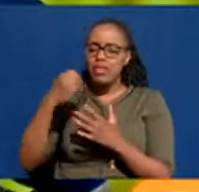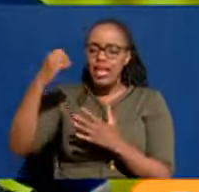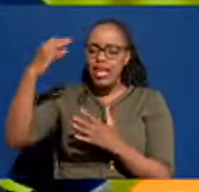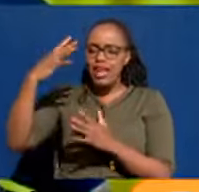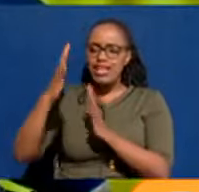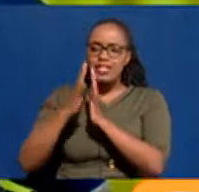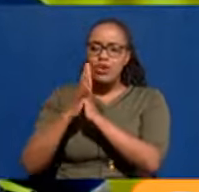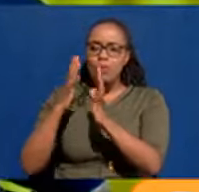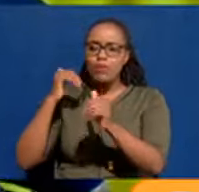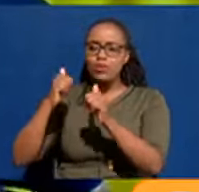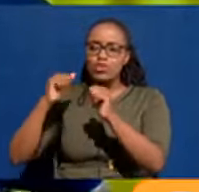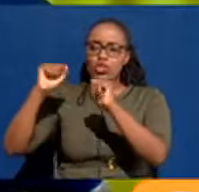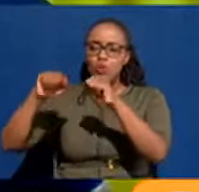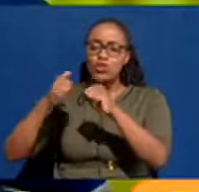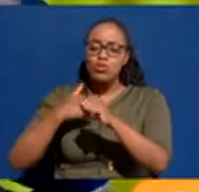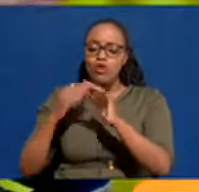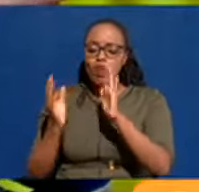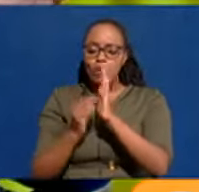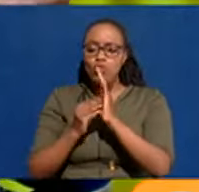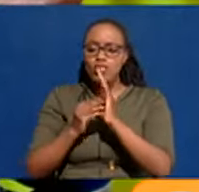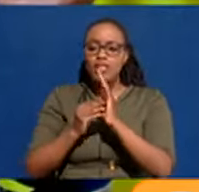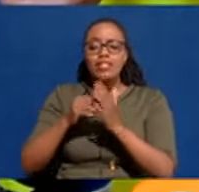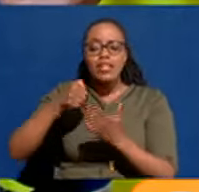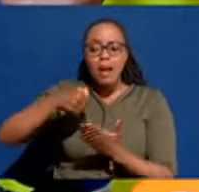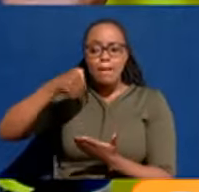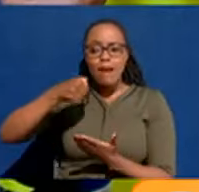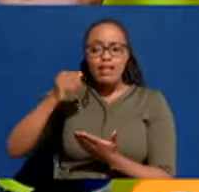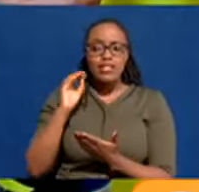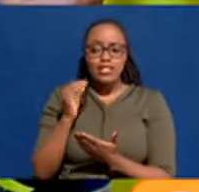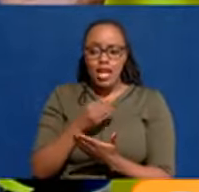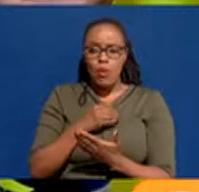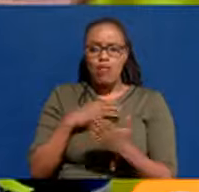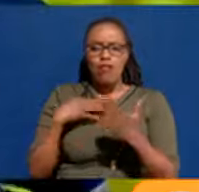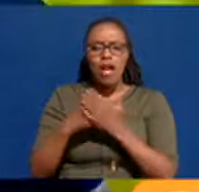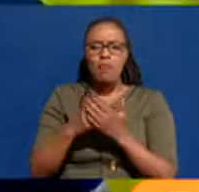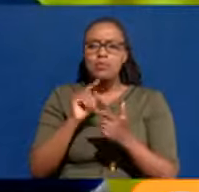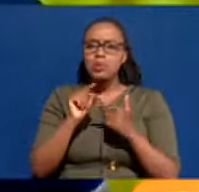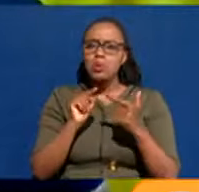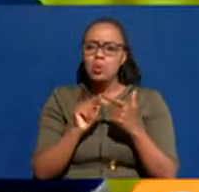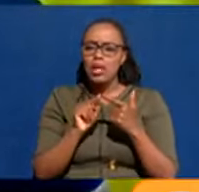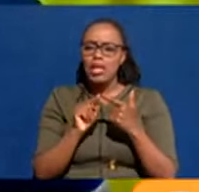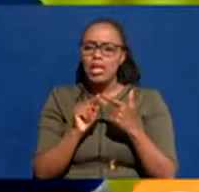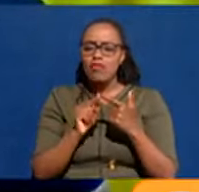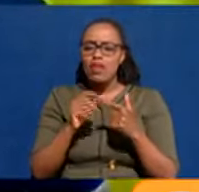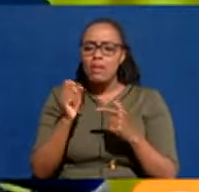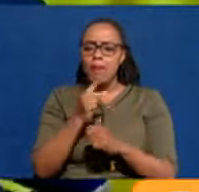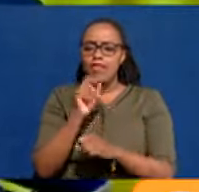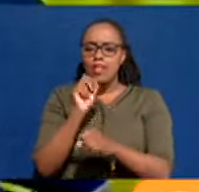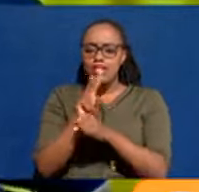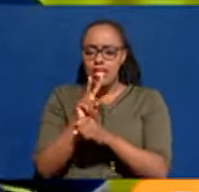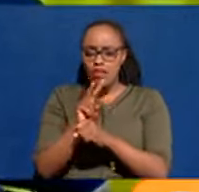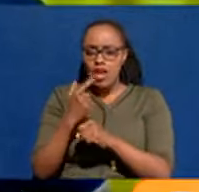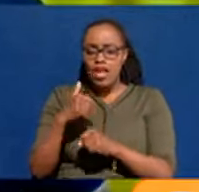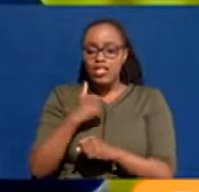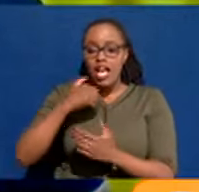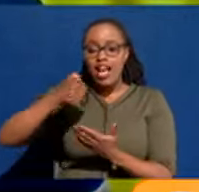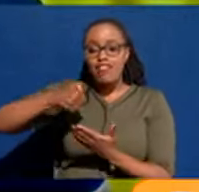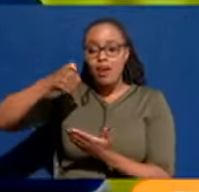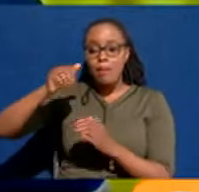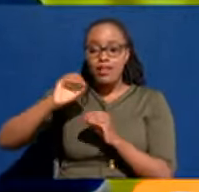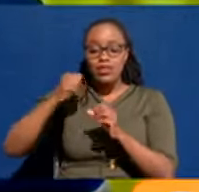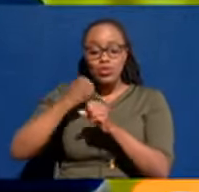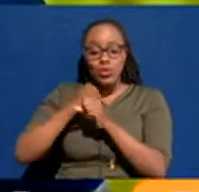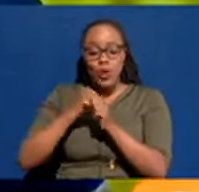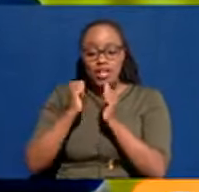we now have been able to put into our budget. But remember, just up until late in December, we never had a budget that we were working